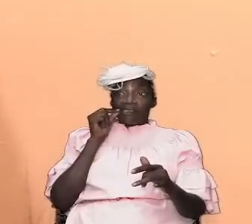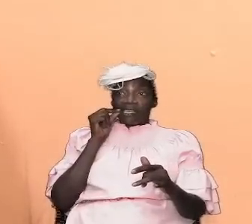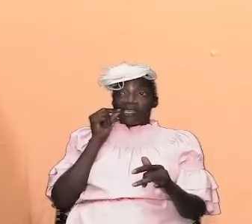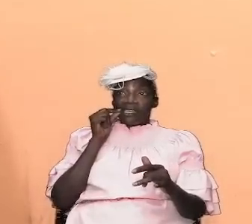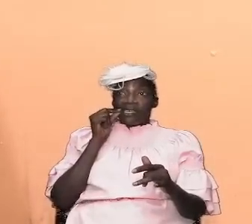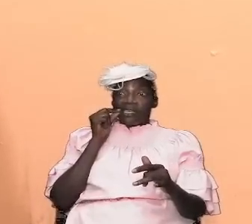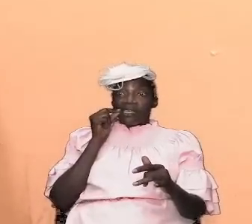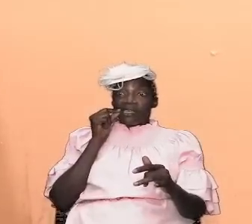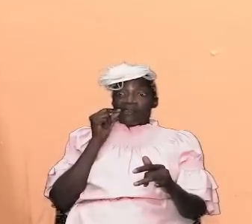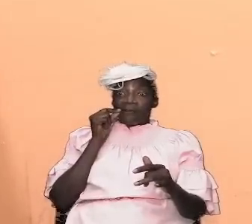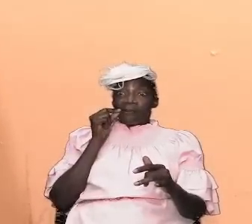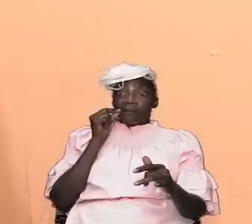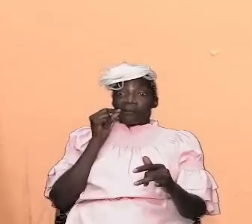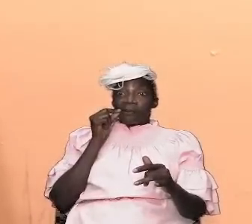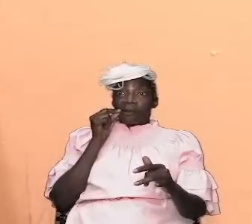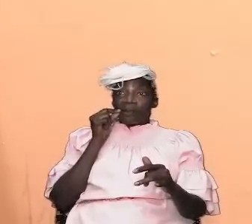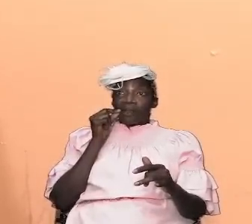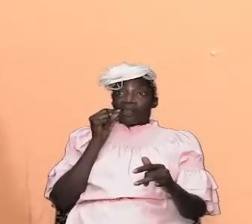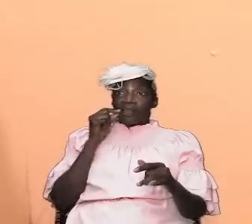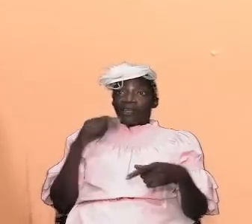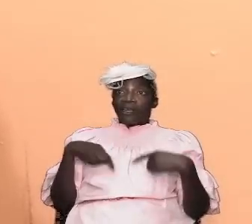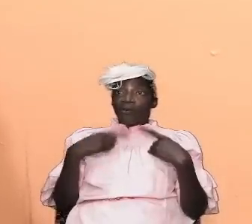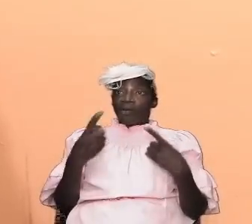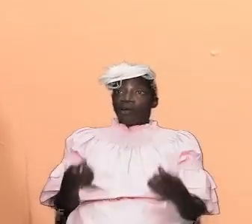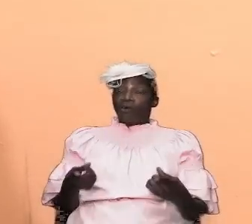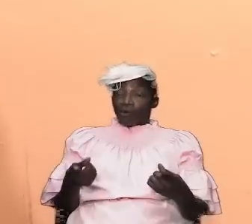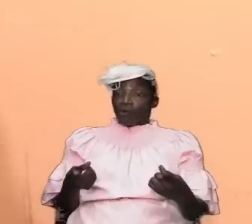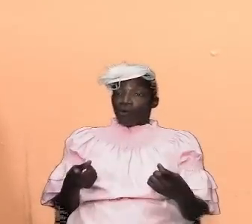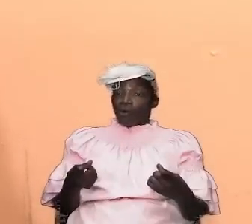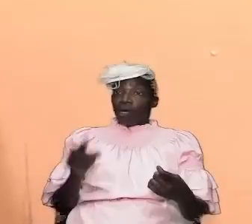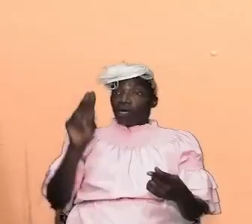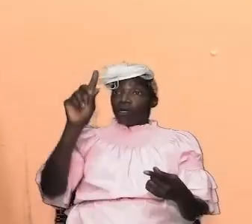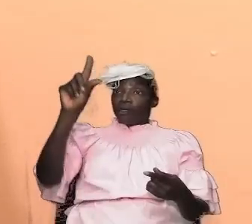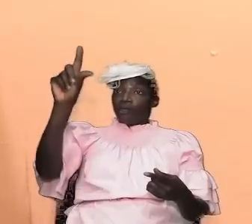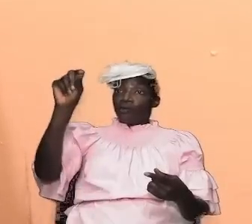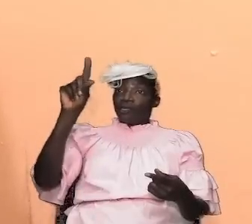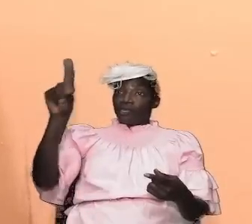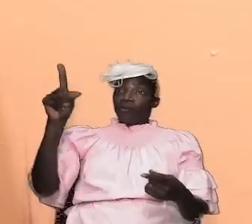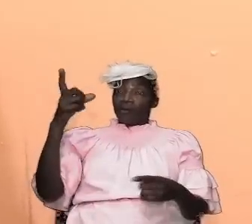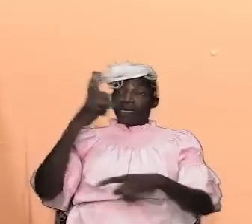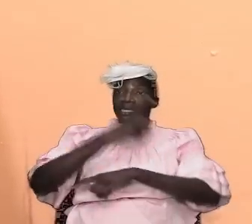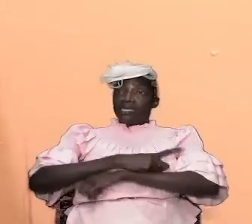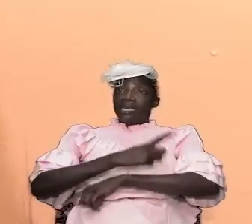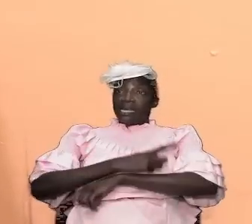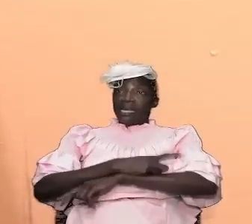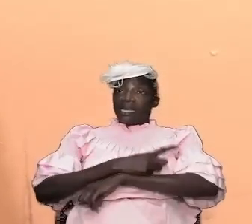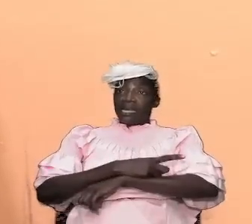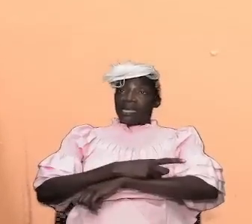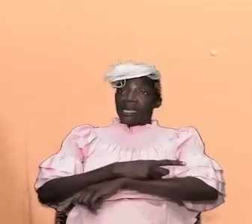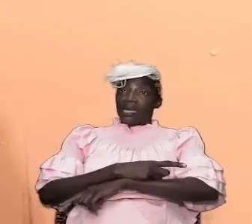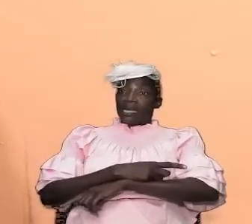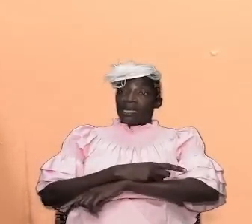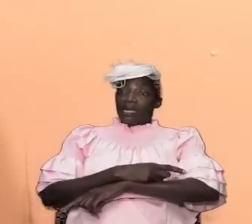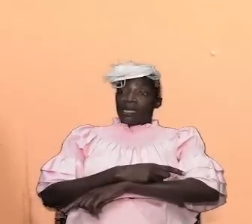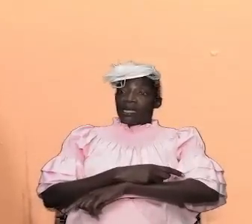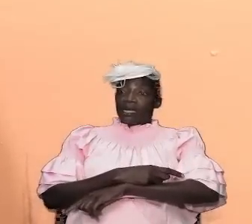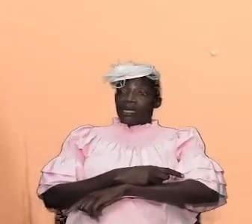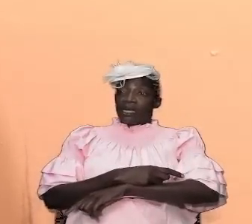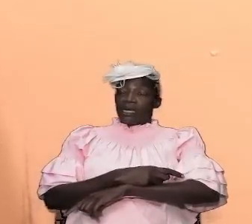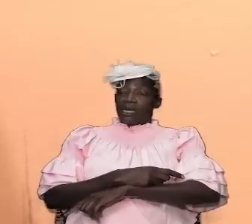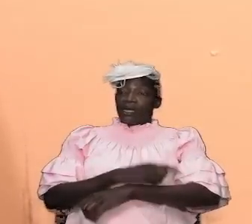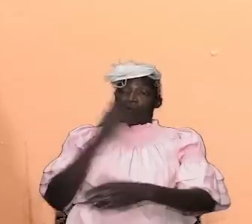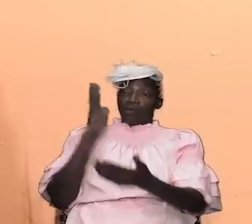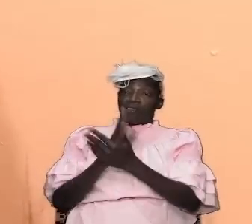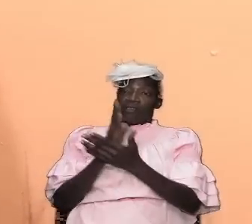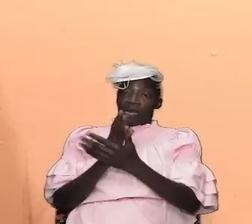to abstain and so we can go on a 21 day of fasting and what we fast is that we abstain from reading the greener every day